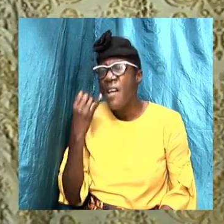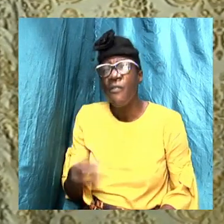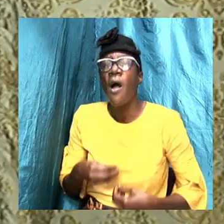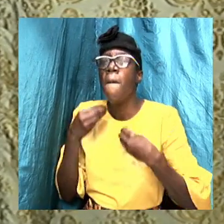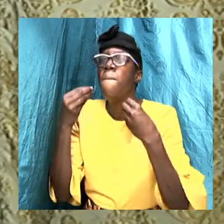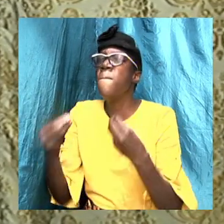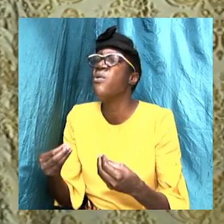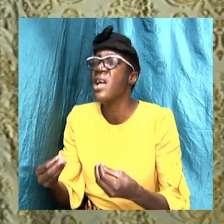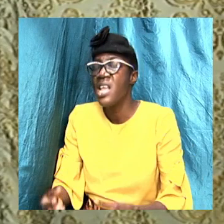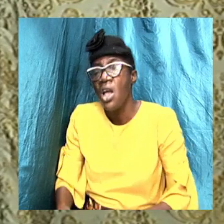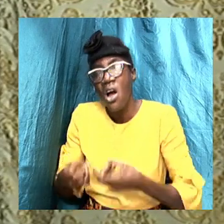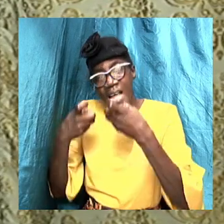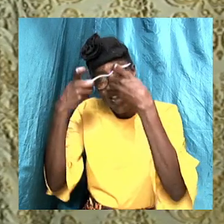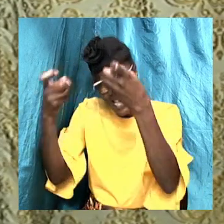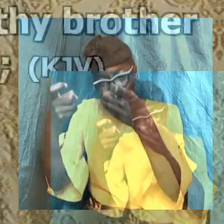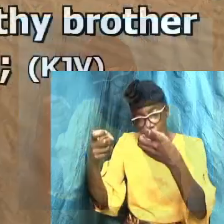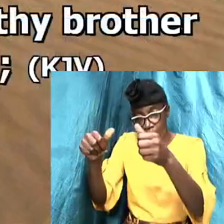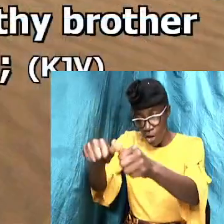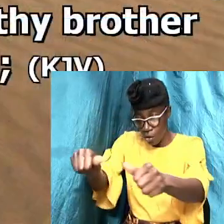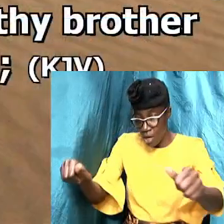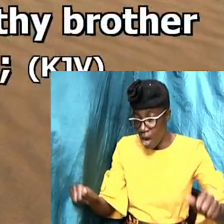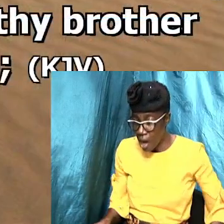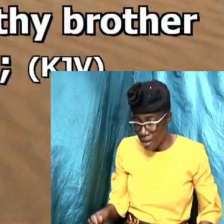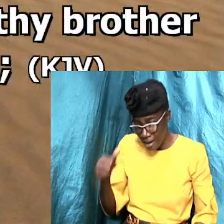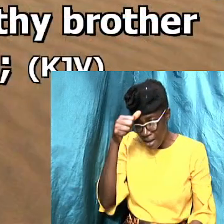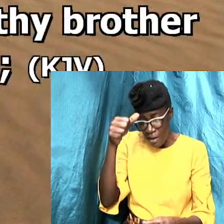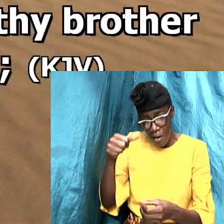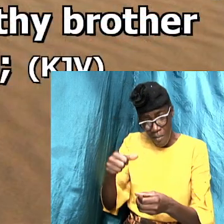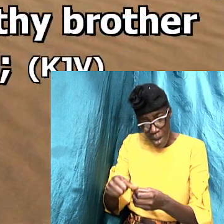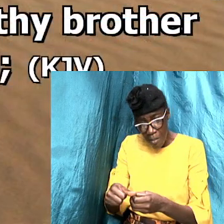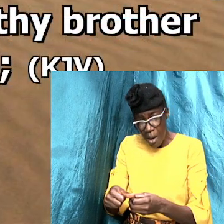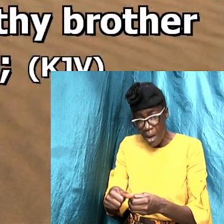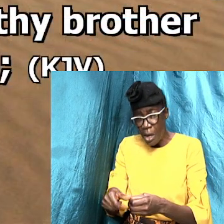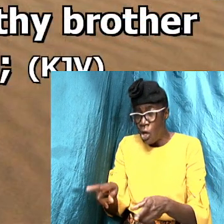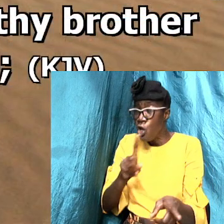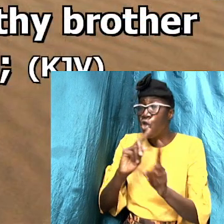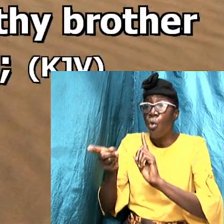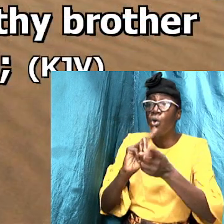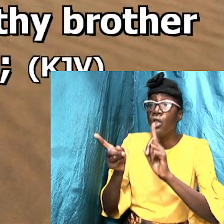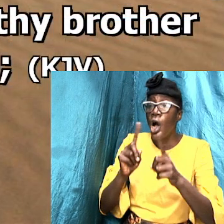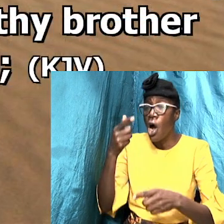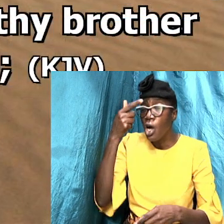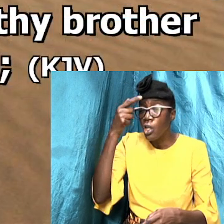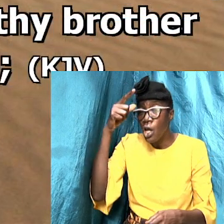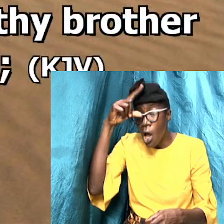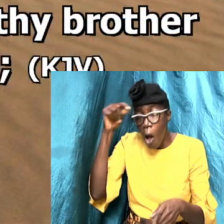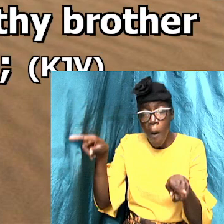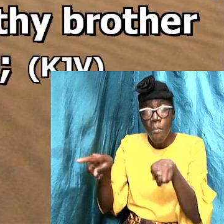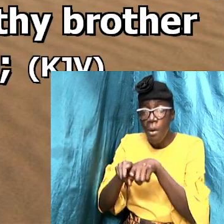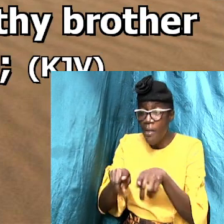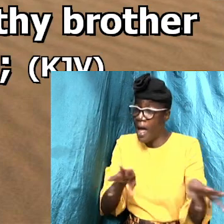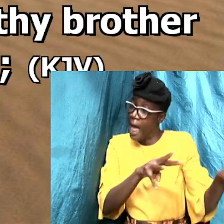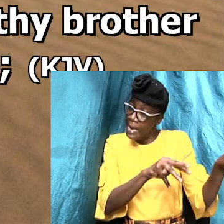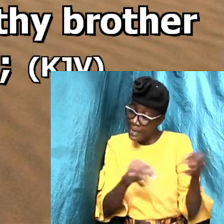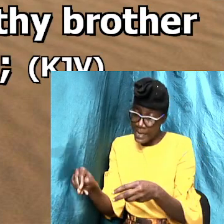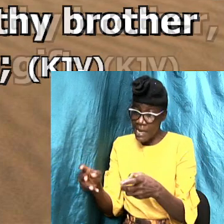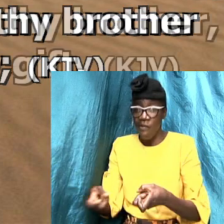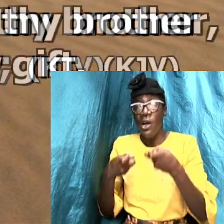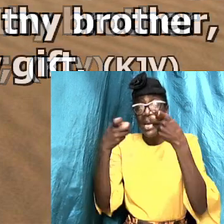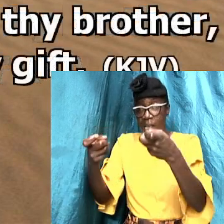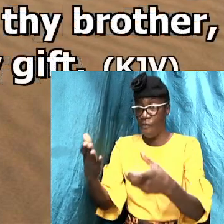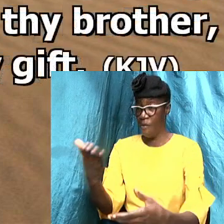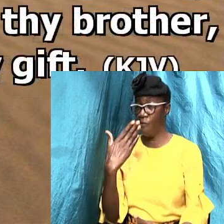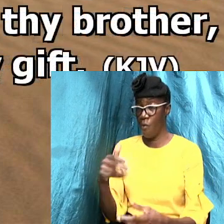and remember that thy brother hath ought against thee, leave therefore thy gift before the